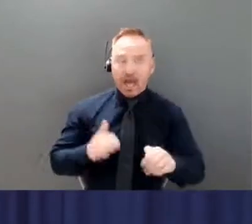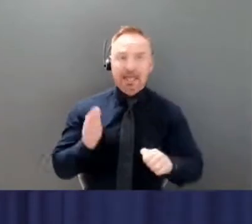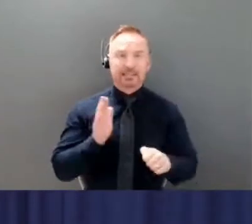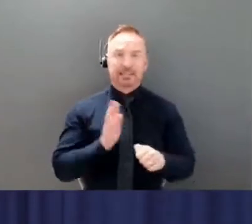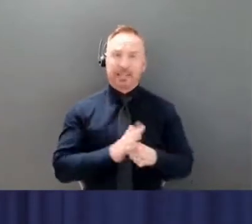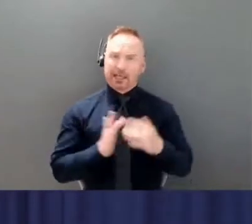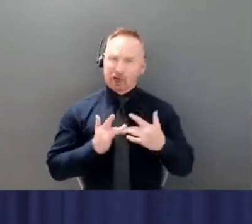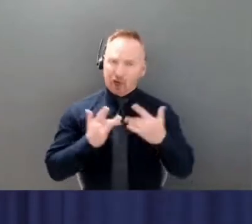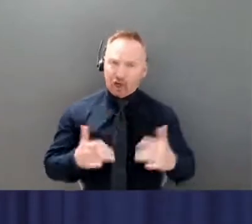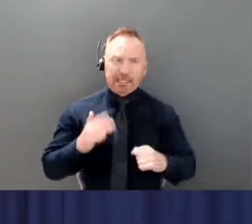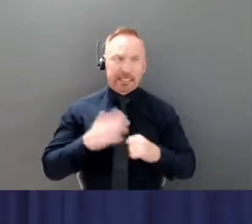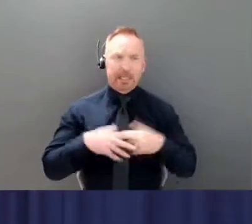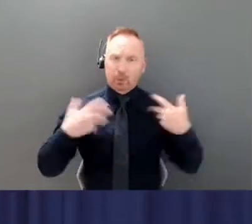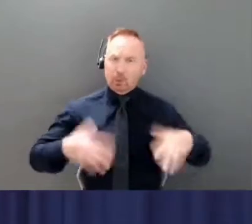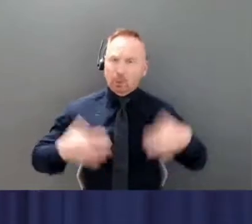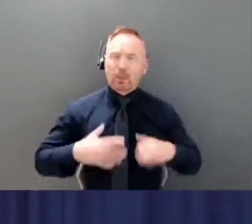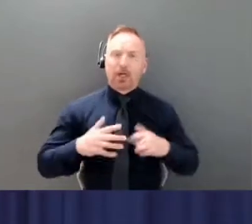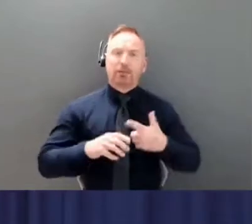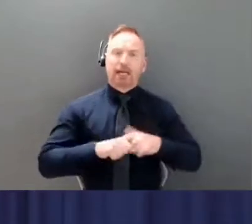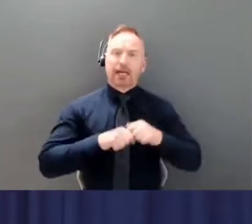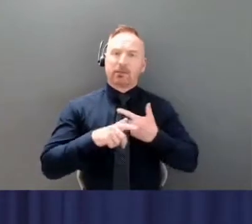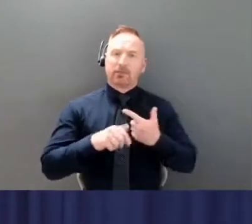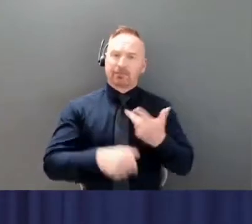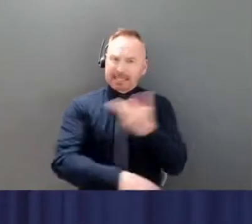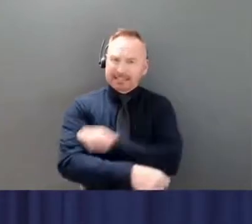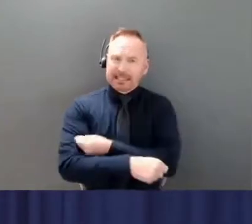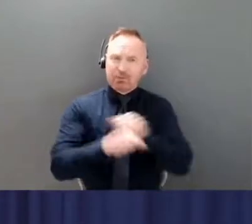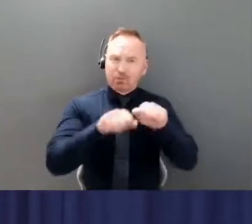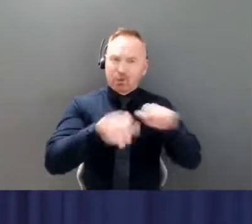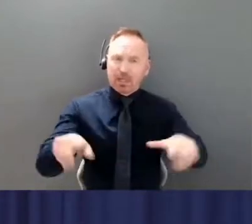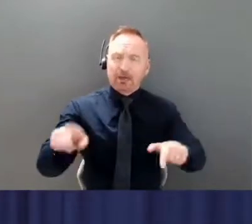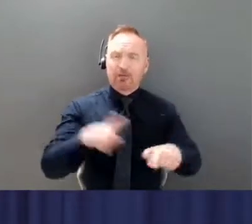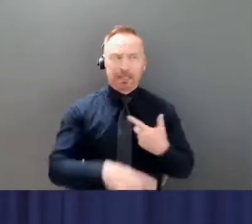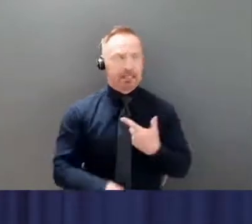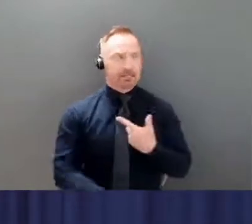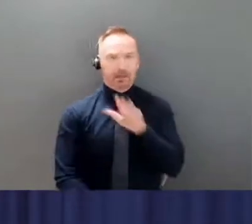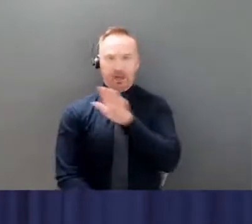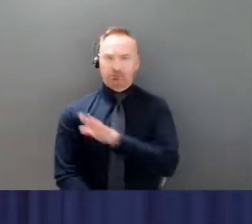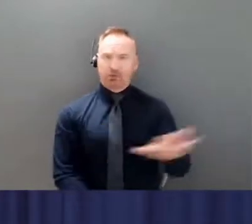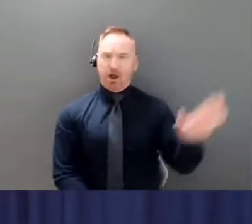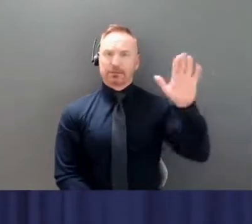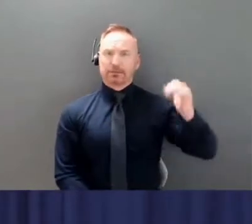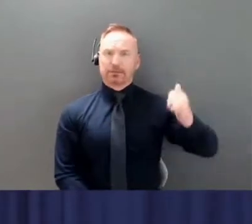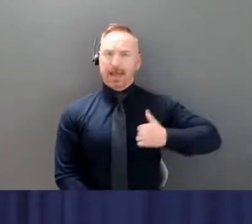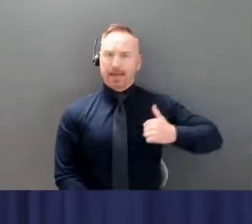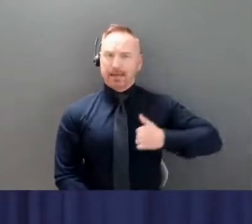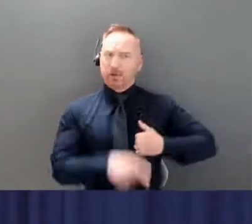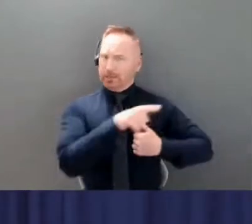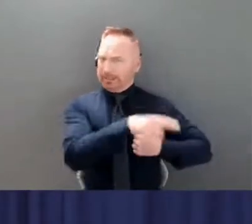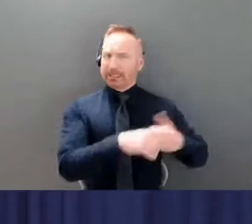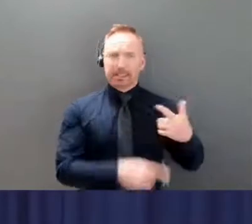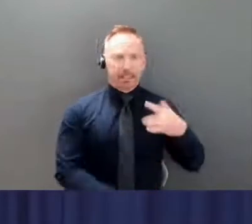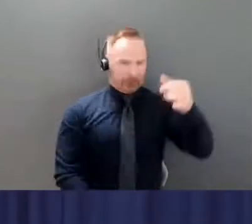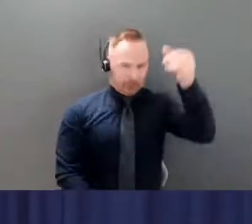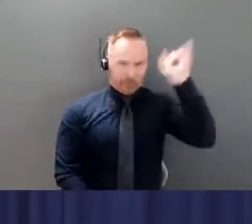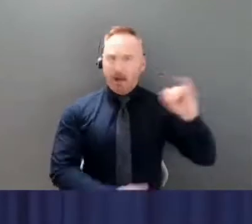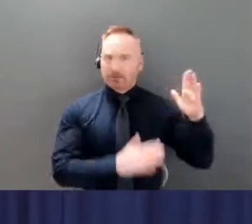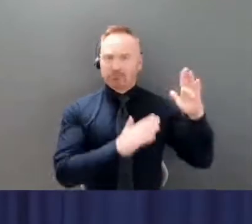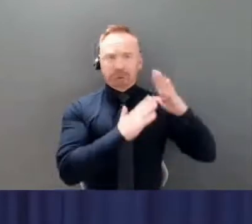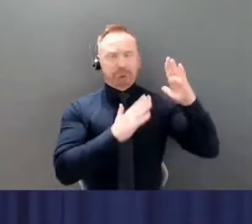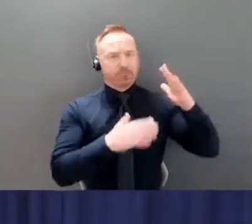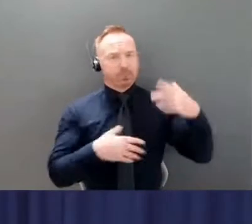rollouts in the country and it is, it has been truly inspiring to watch. More than 83%